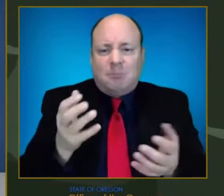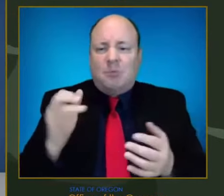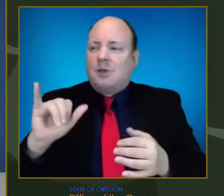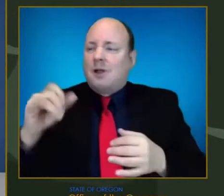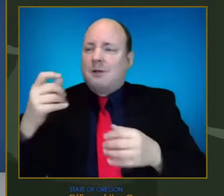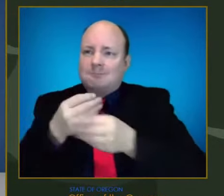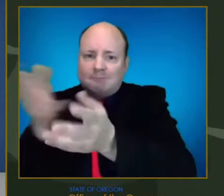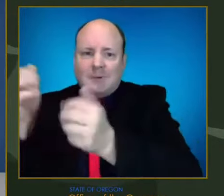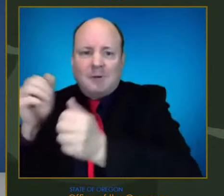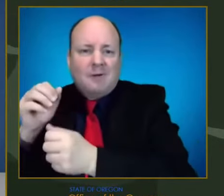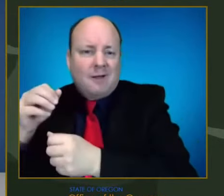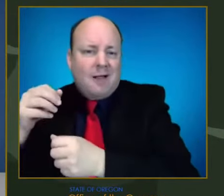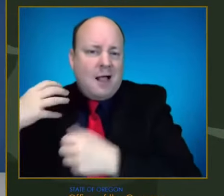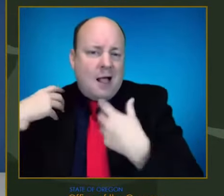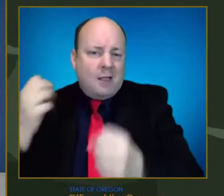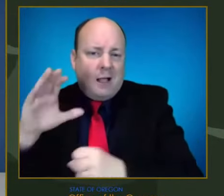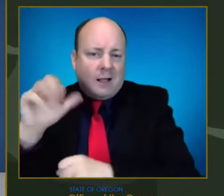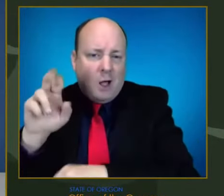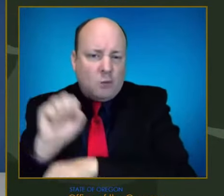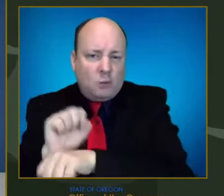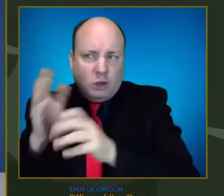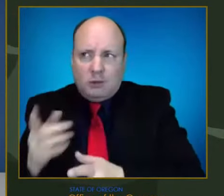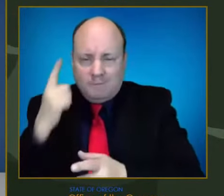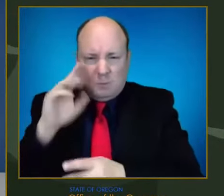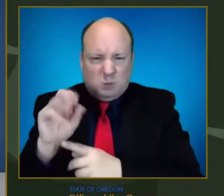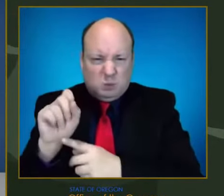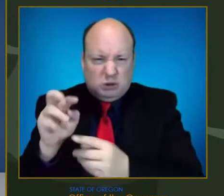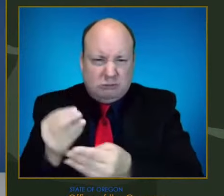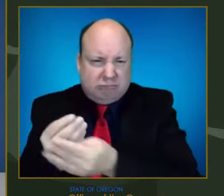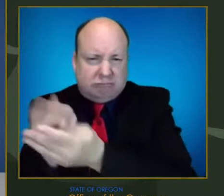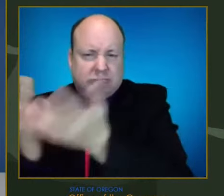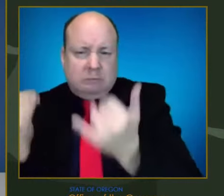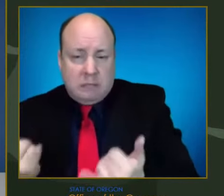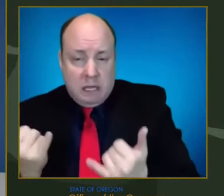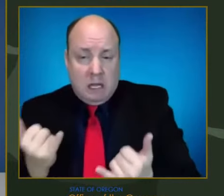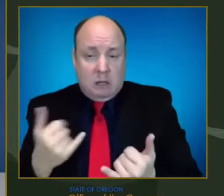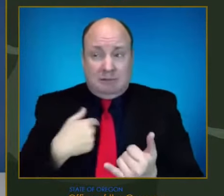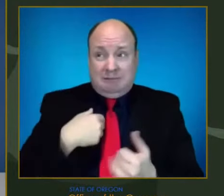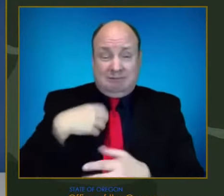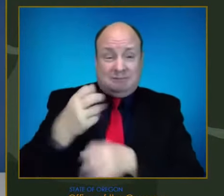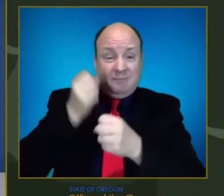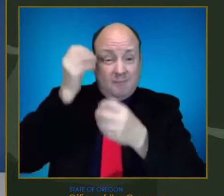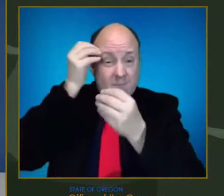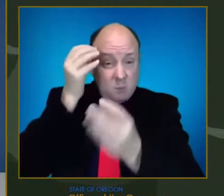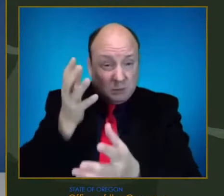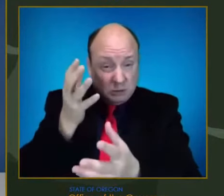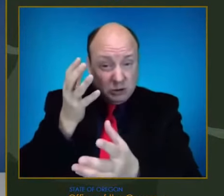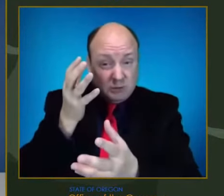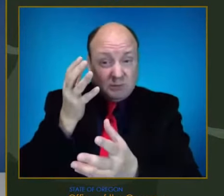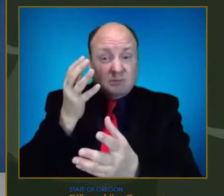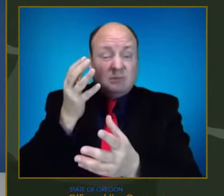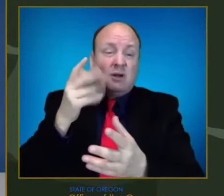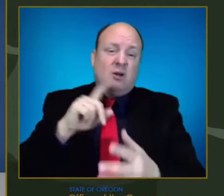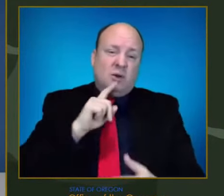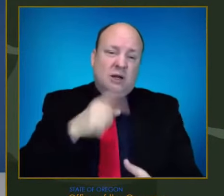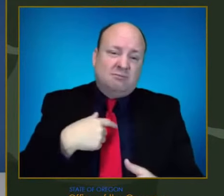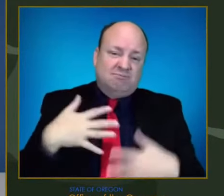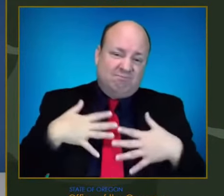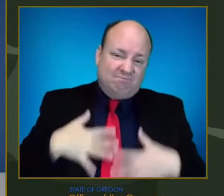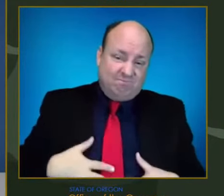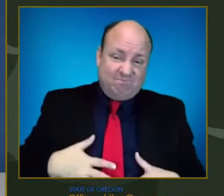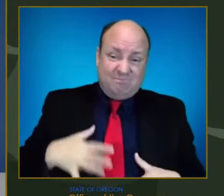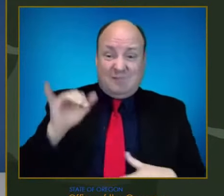hospitalizations. Today's news is deeply troubling and demoralizing. We're finally escaping Delta's grip.